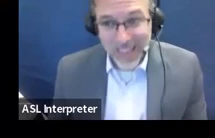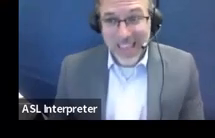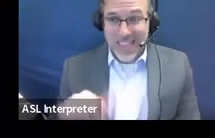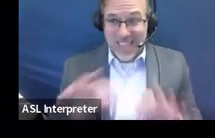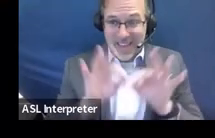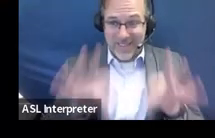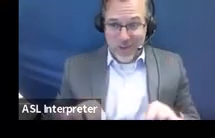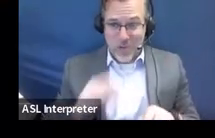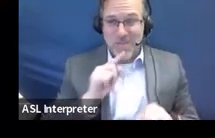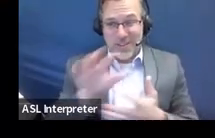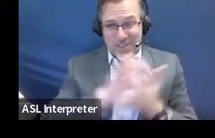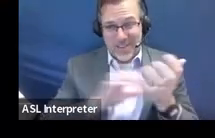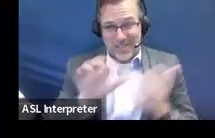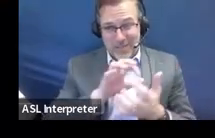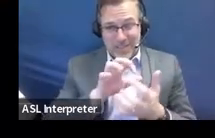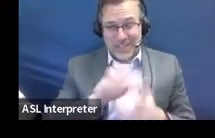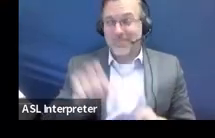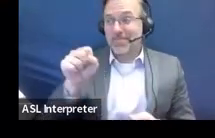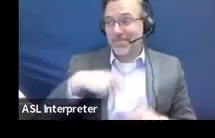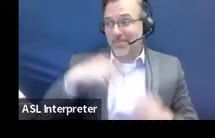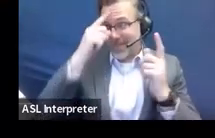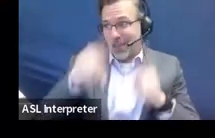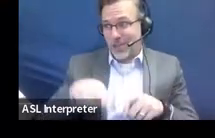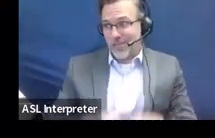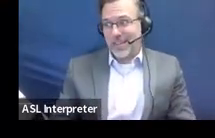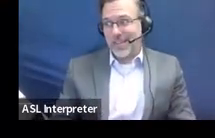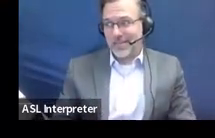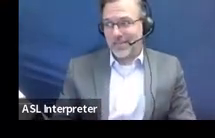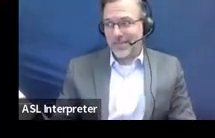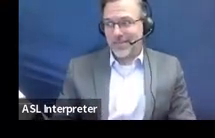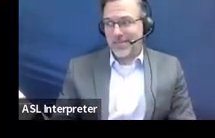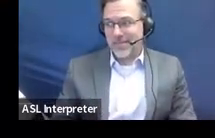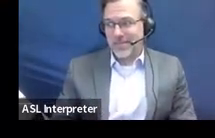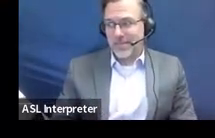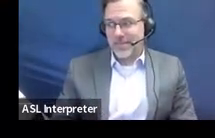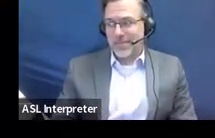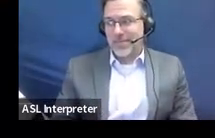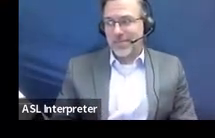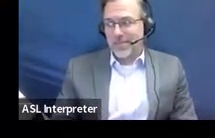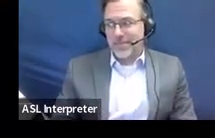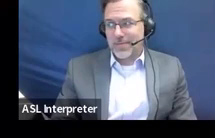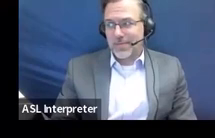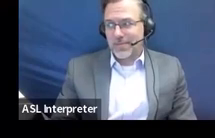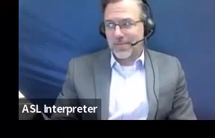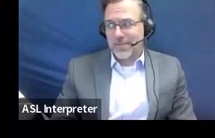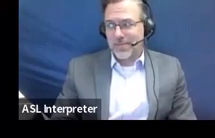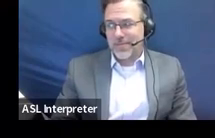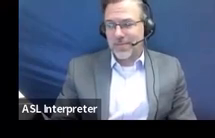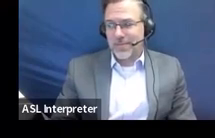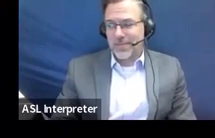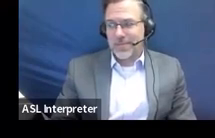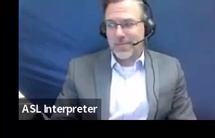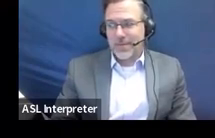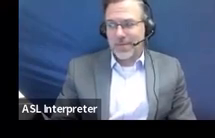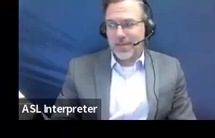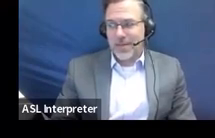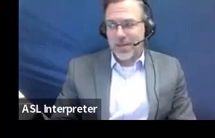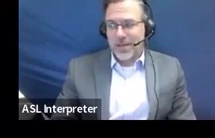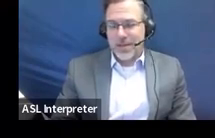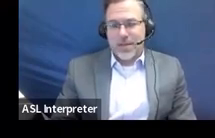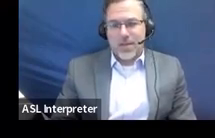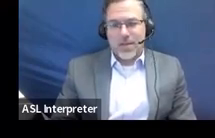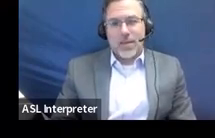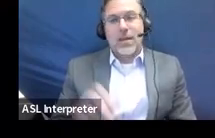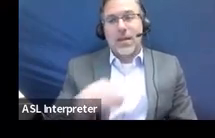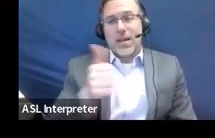it is. Yes, I would agree. Thank you. You're welcome. Okay, so we have another little quiz. And